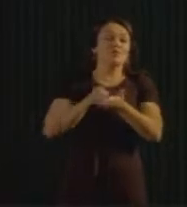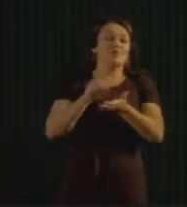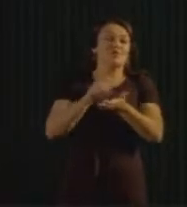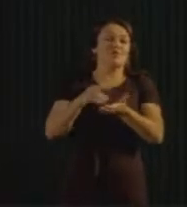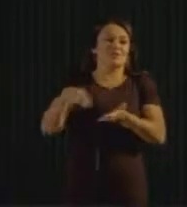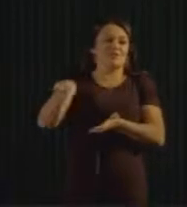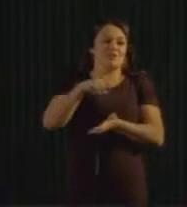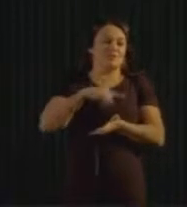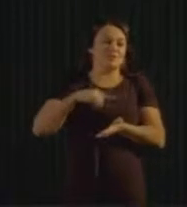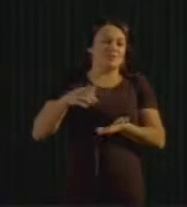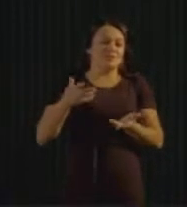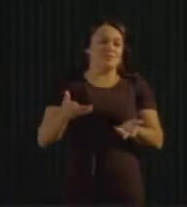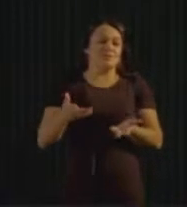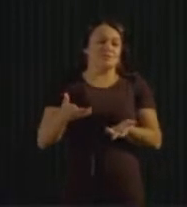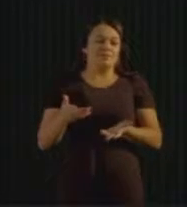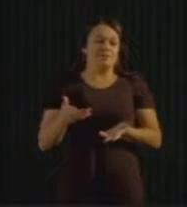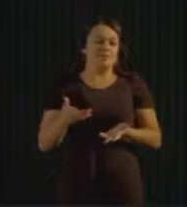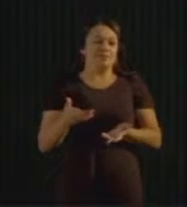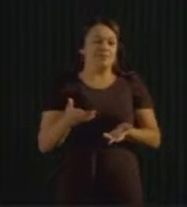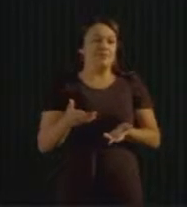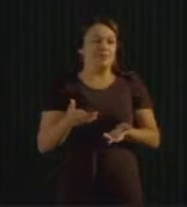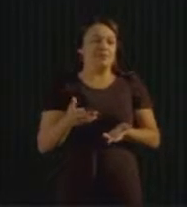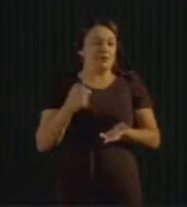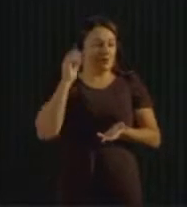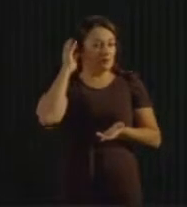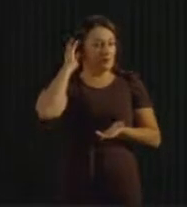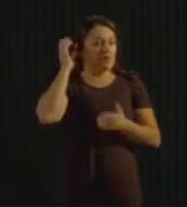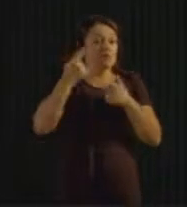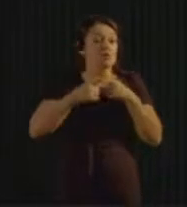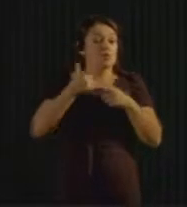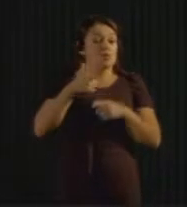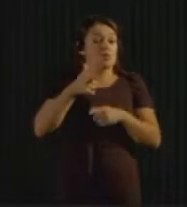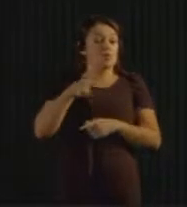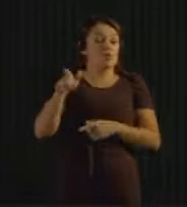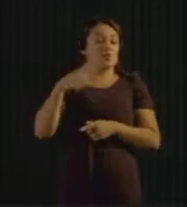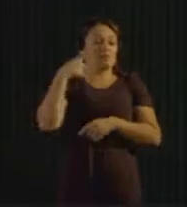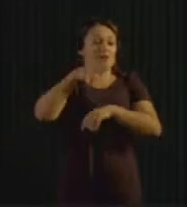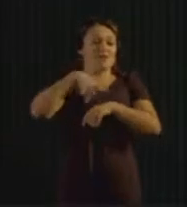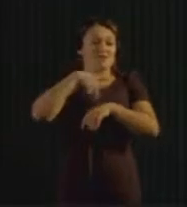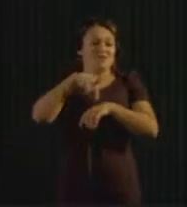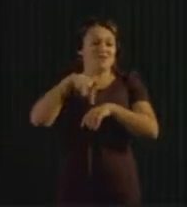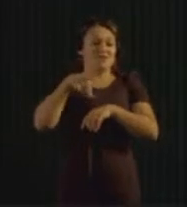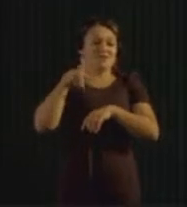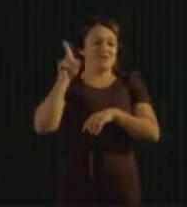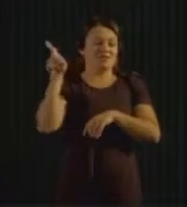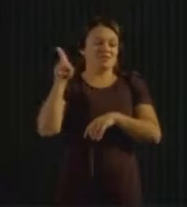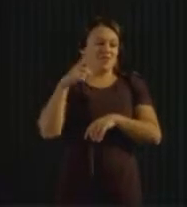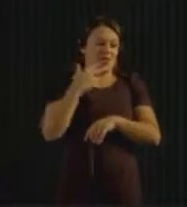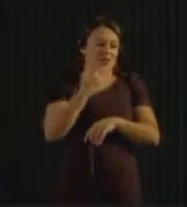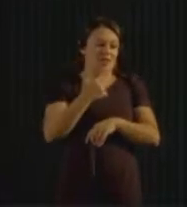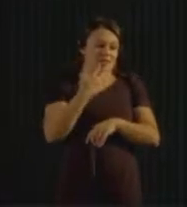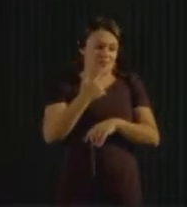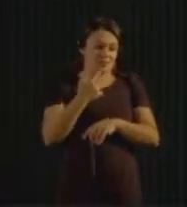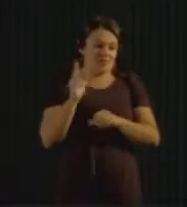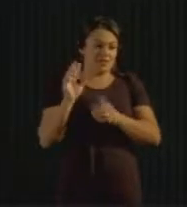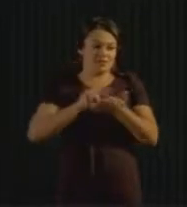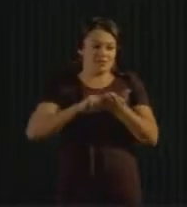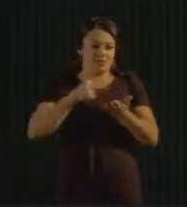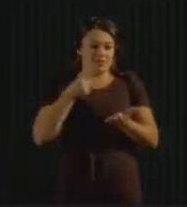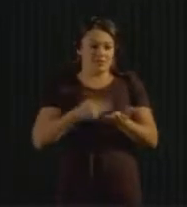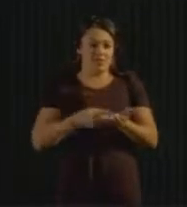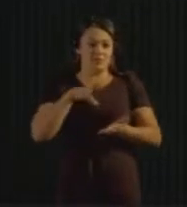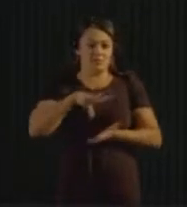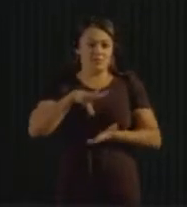taking personal responsibility and have a different kind of consumerism will save the plum. No, no, this is a